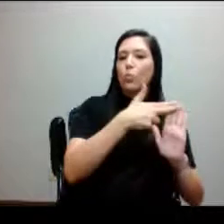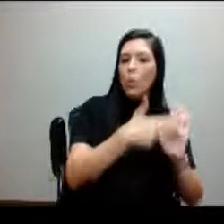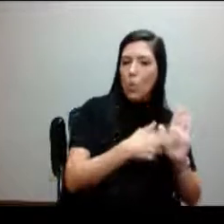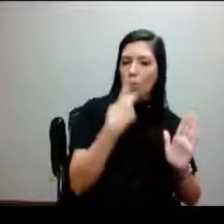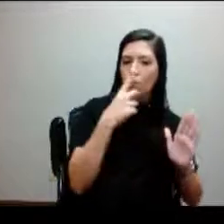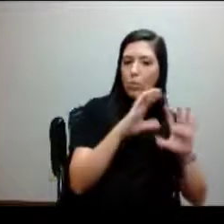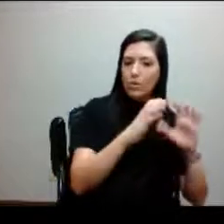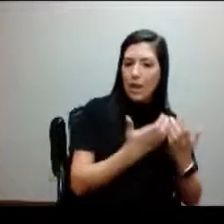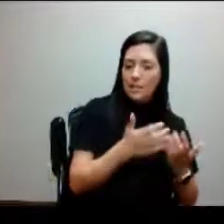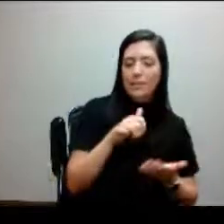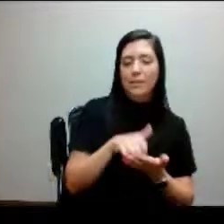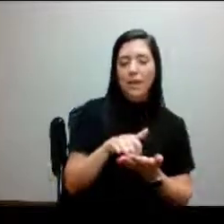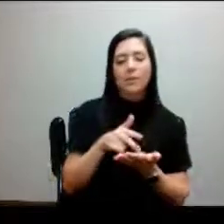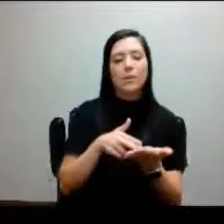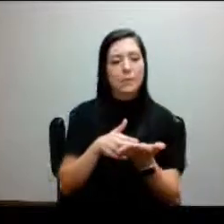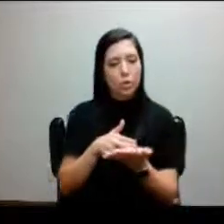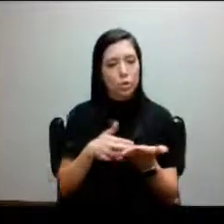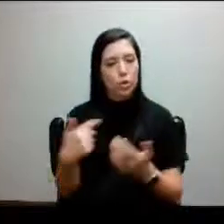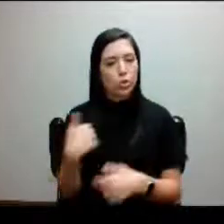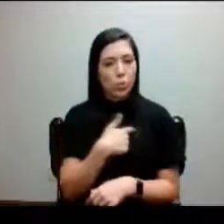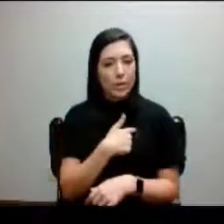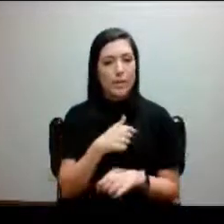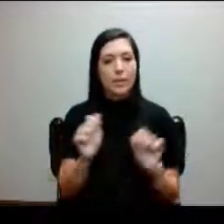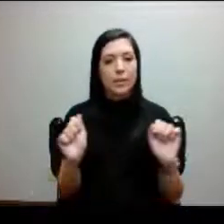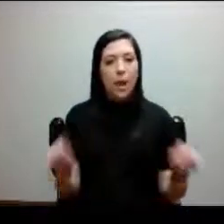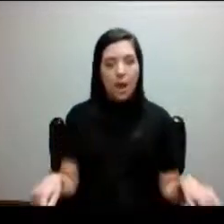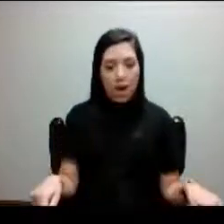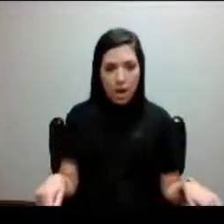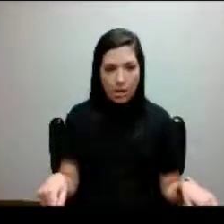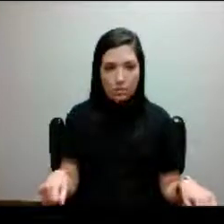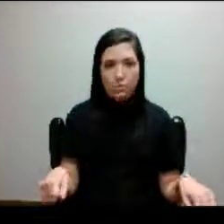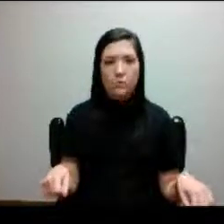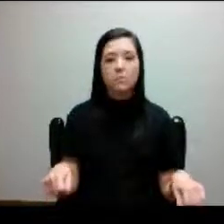sure that we are able to